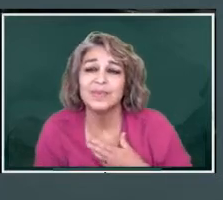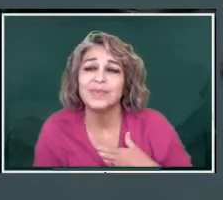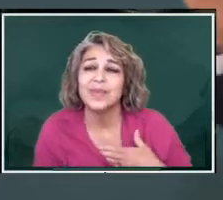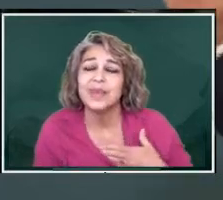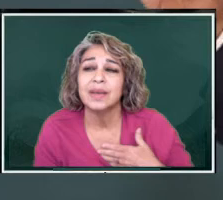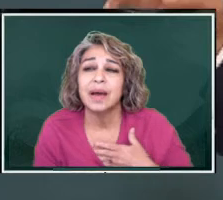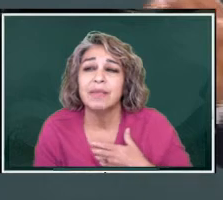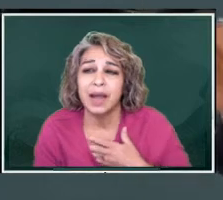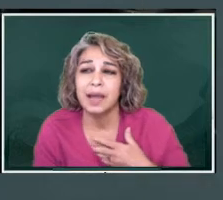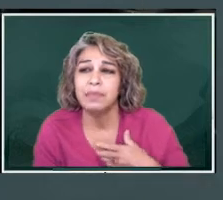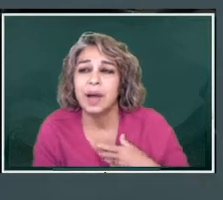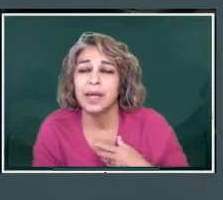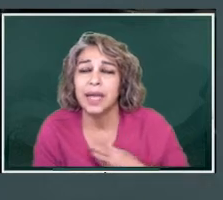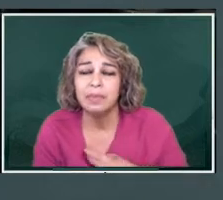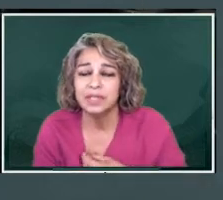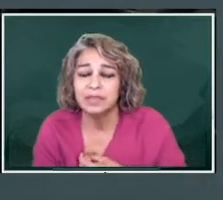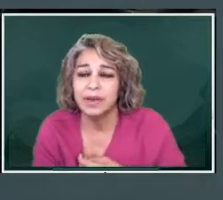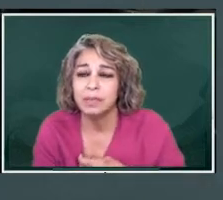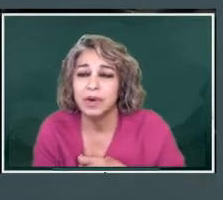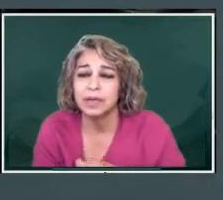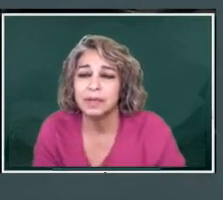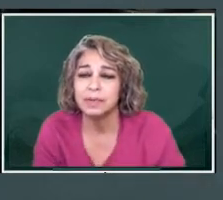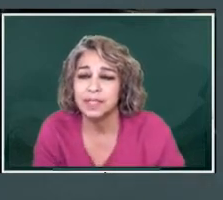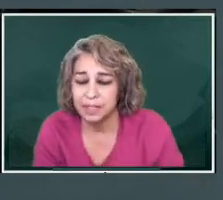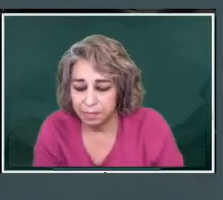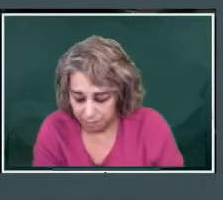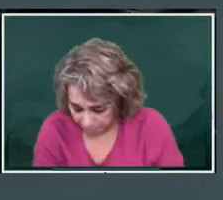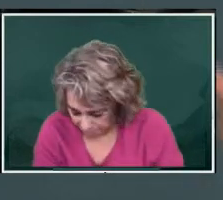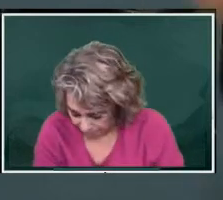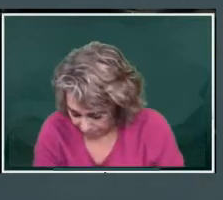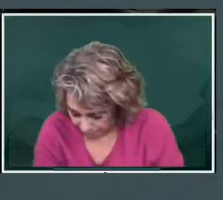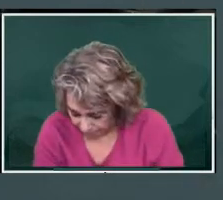Of cables of fiber optics.